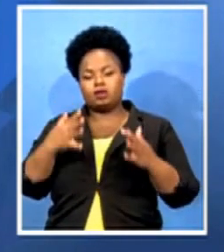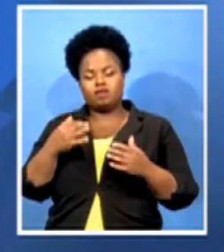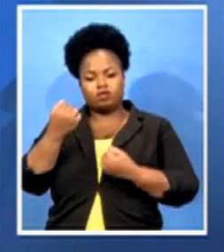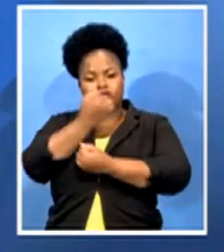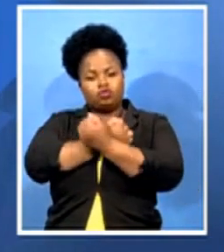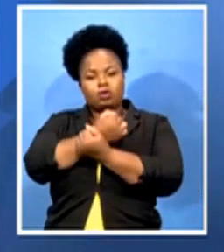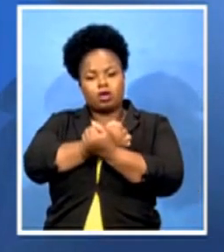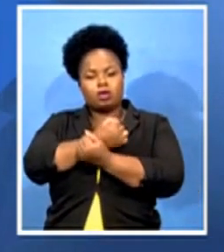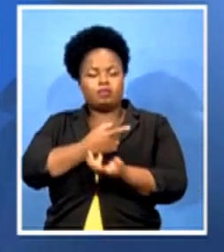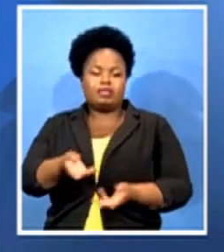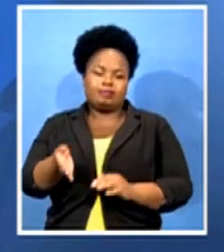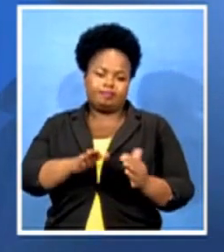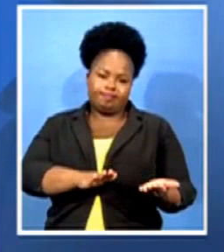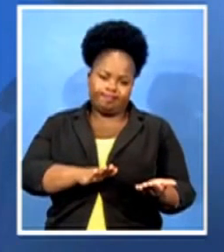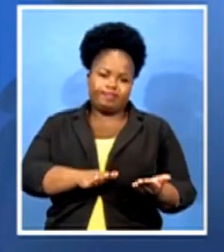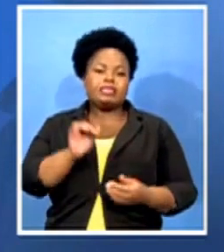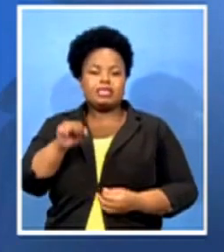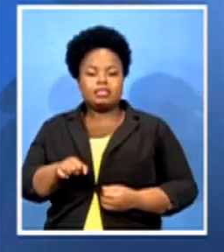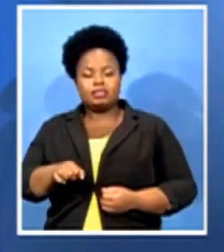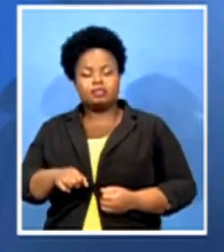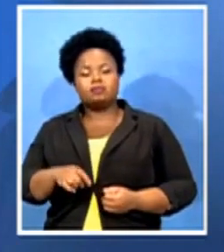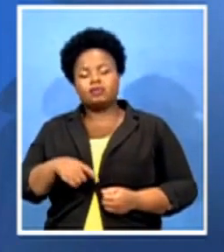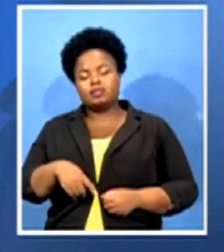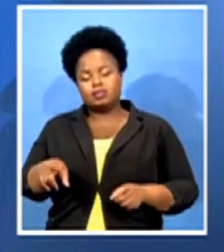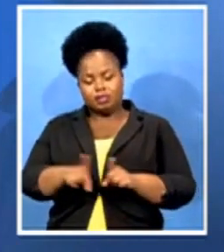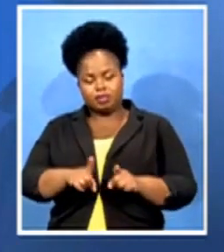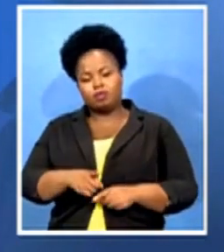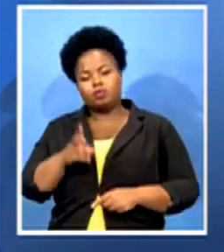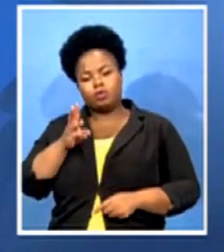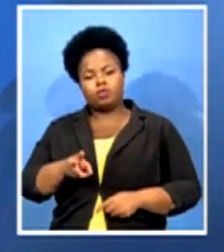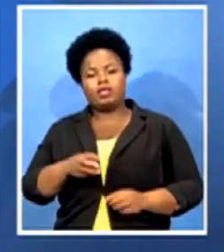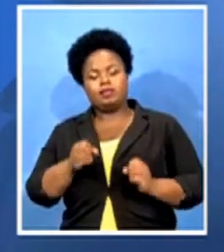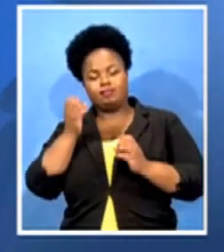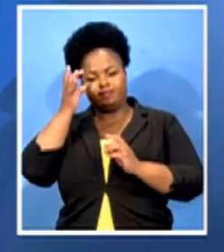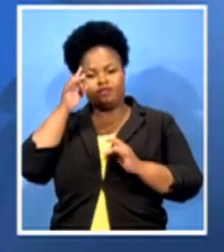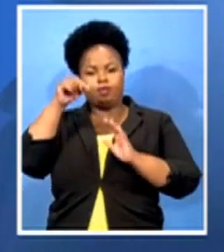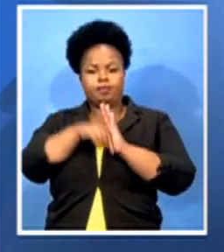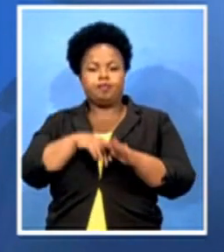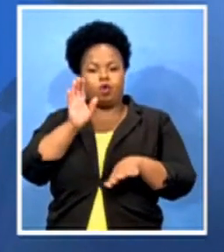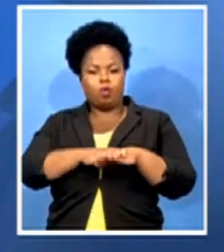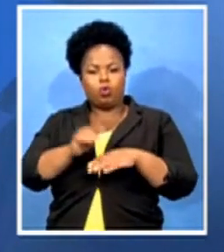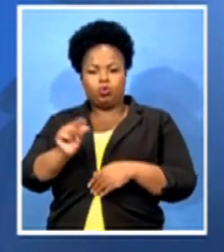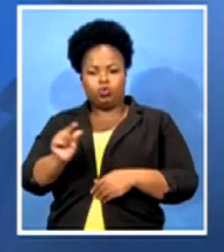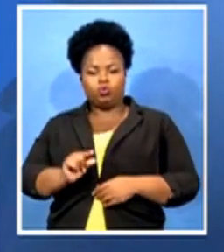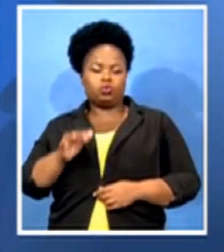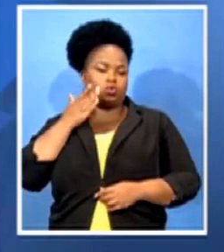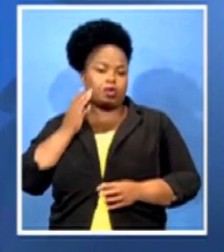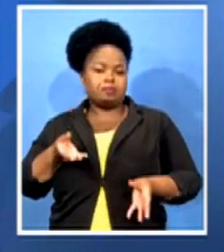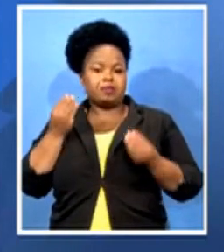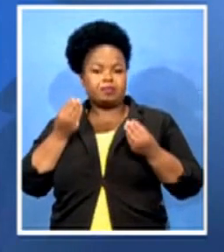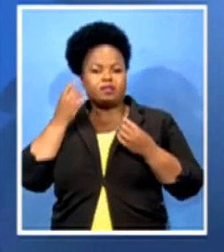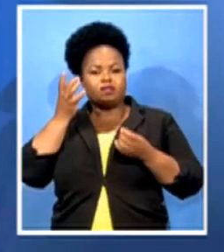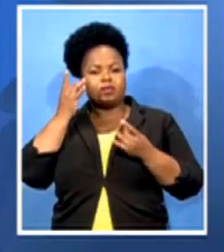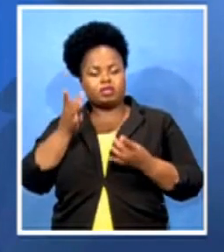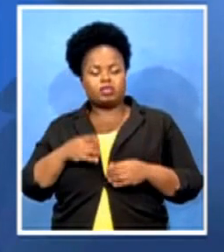on. And we will be able to give full details as soon as we get all our post-mortem results. I